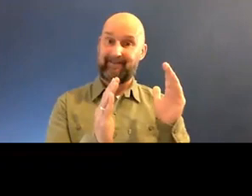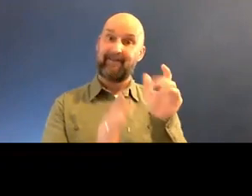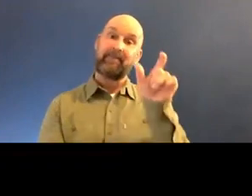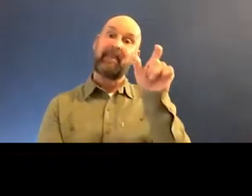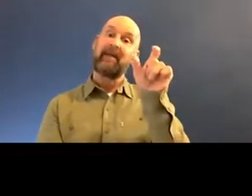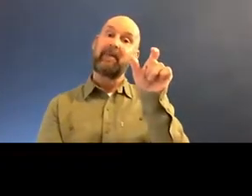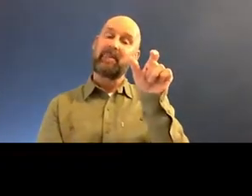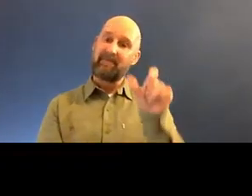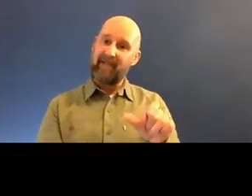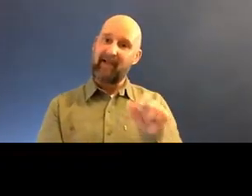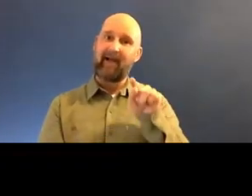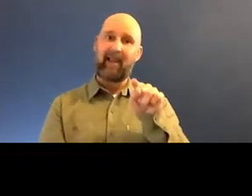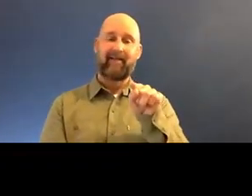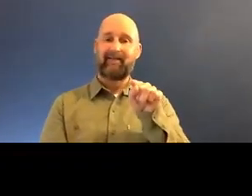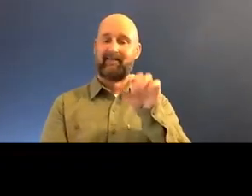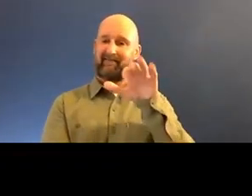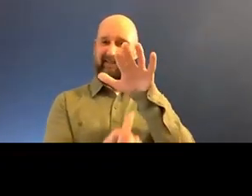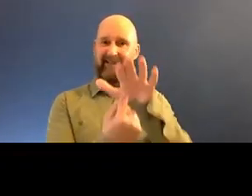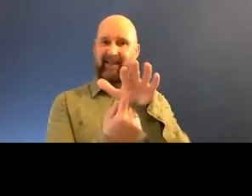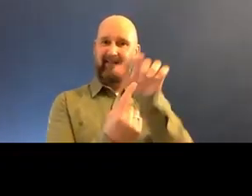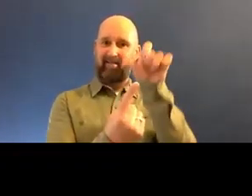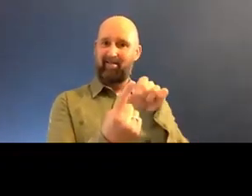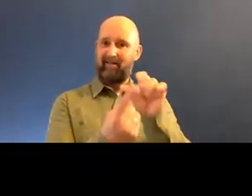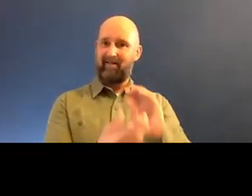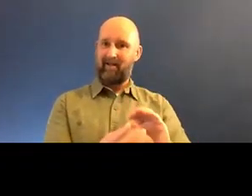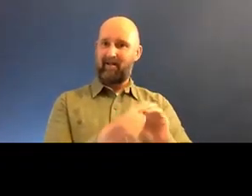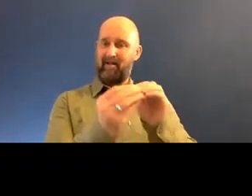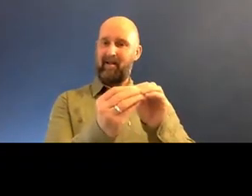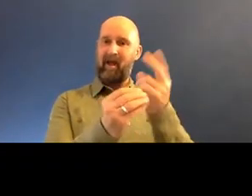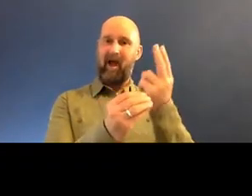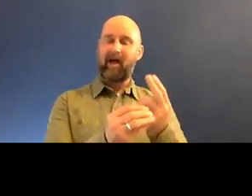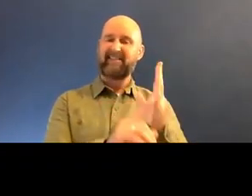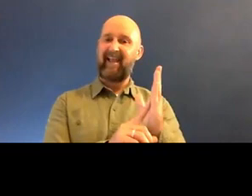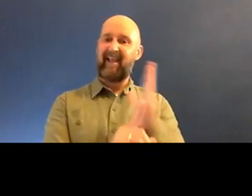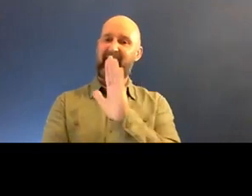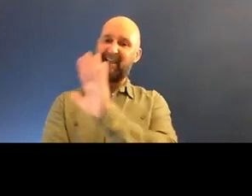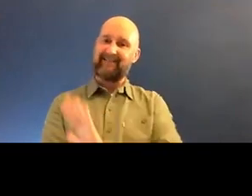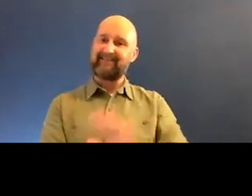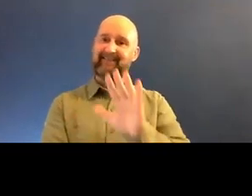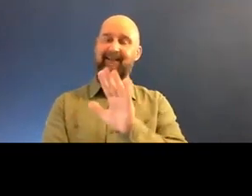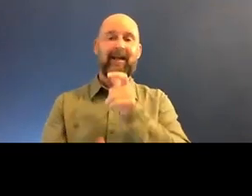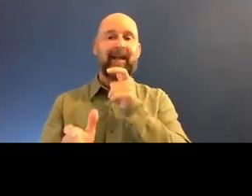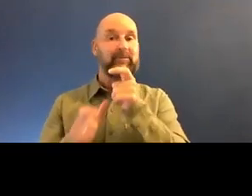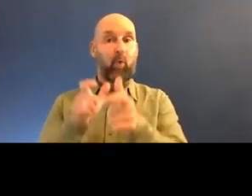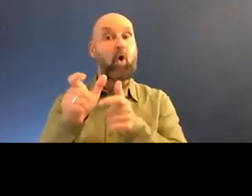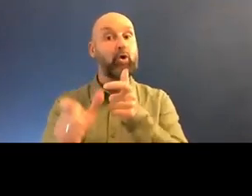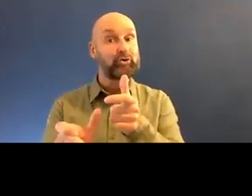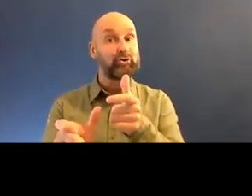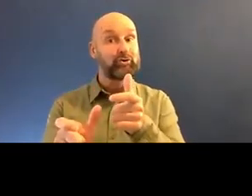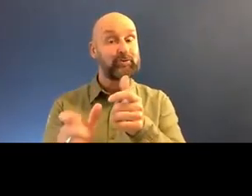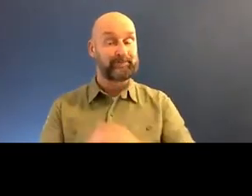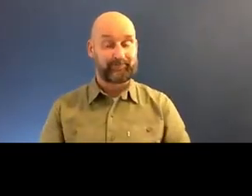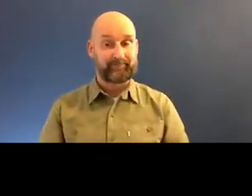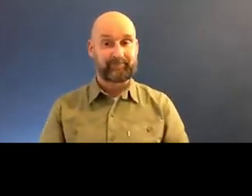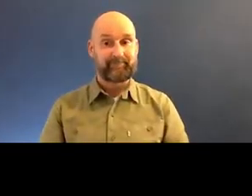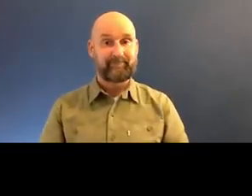of like considered the pinnacle point of art, while in the East, it's words. And